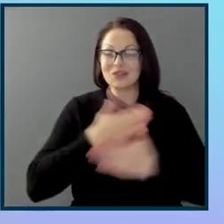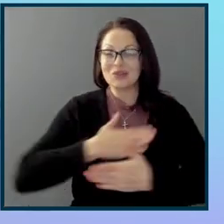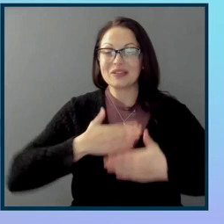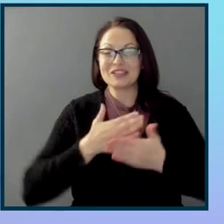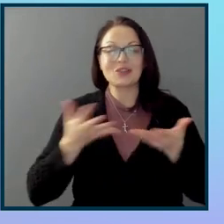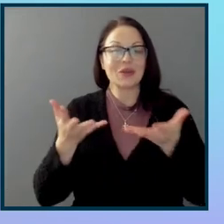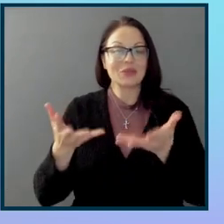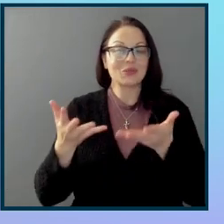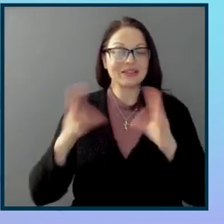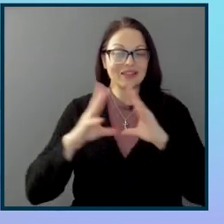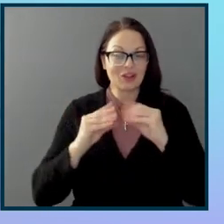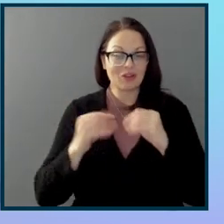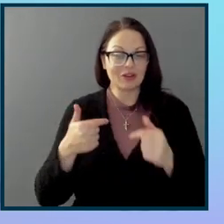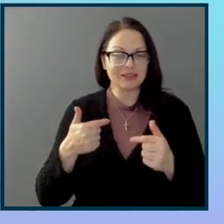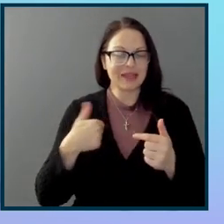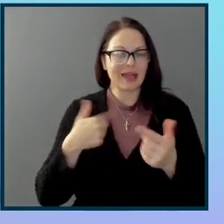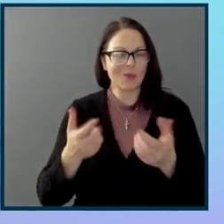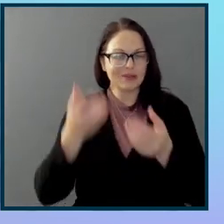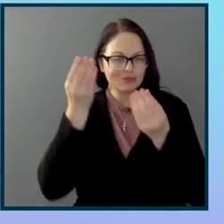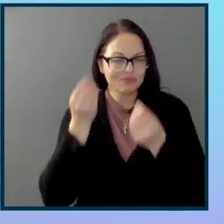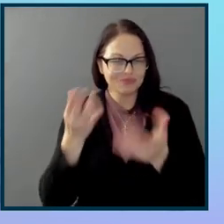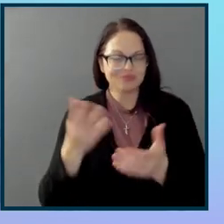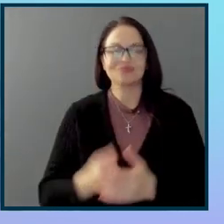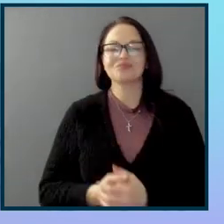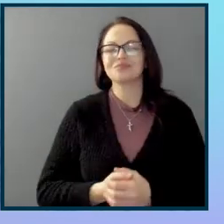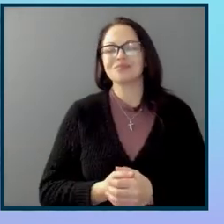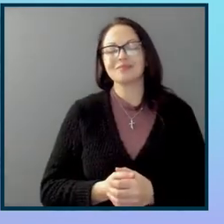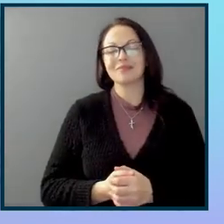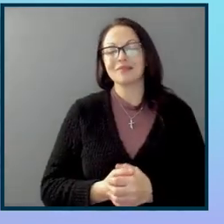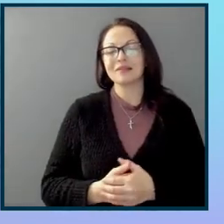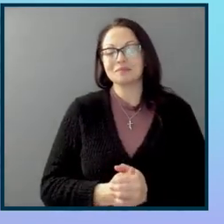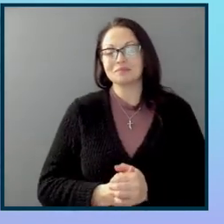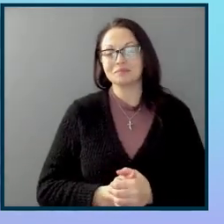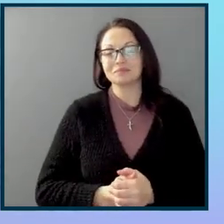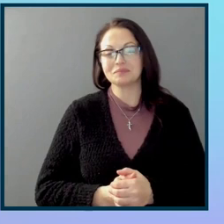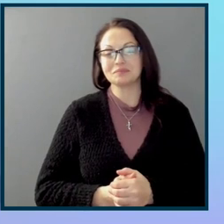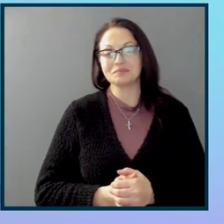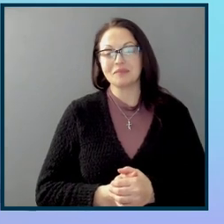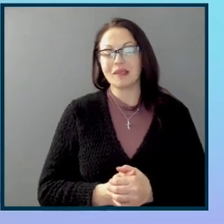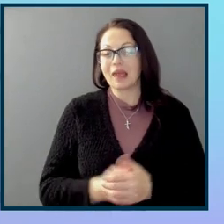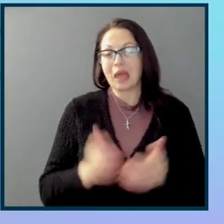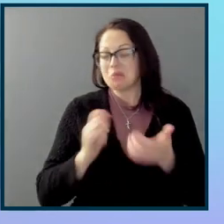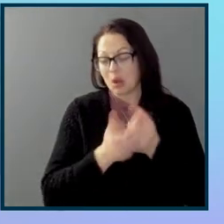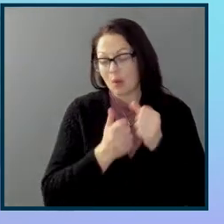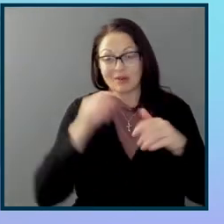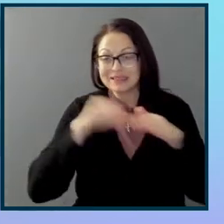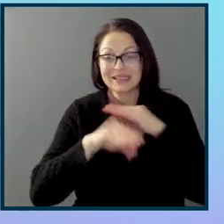I wanted to tell you, no matter how accessibility is part of your role at work,